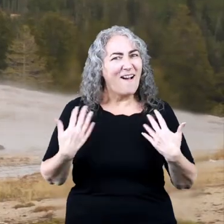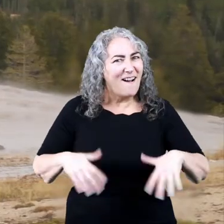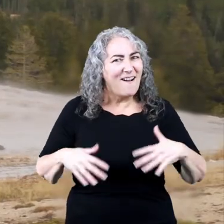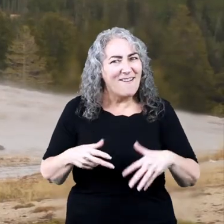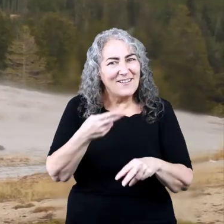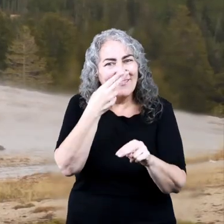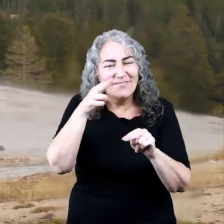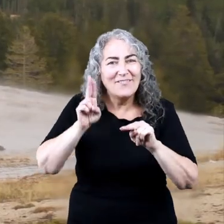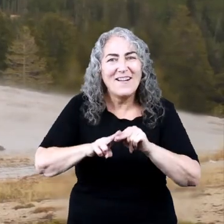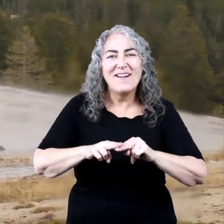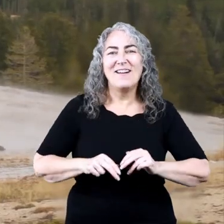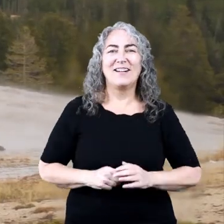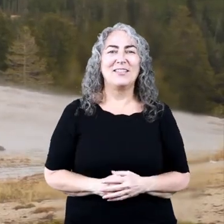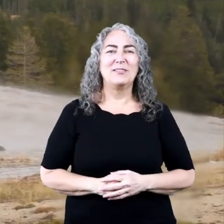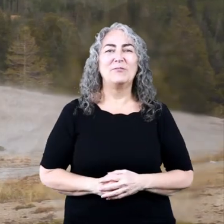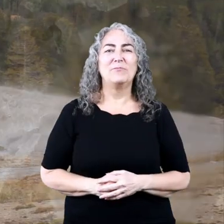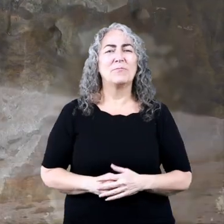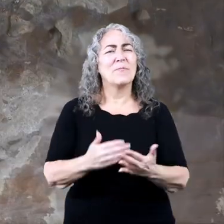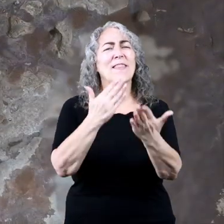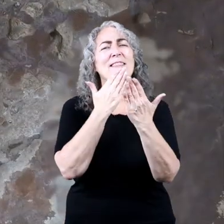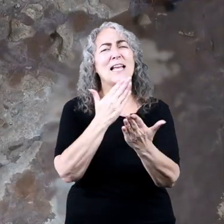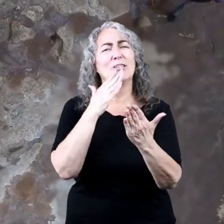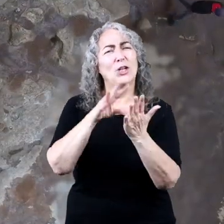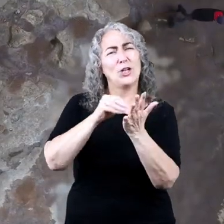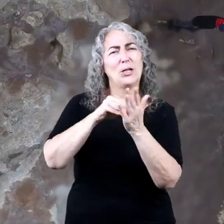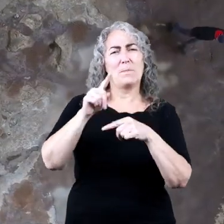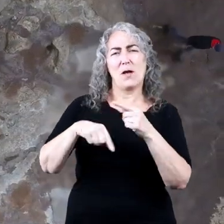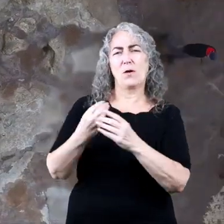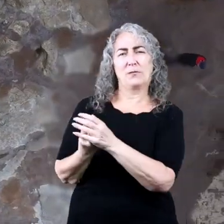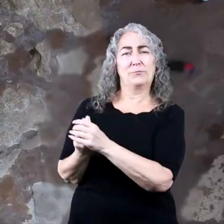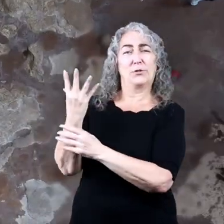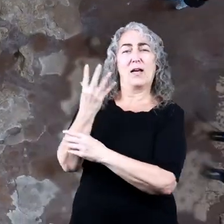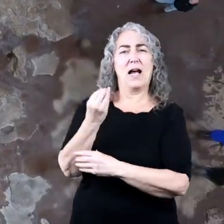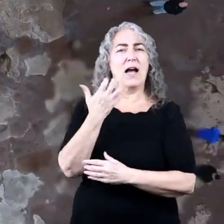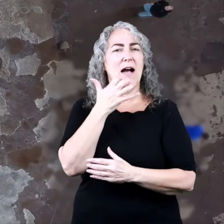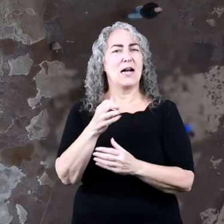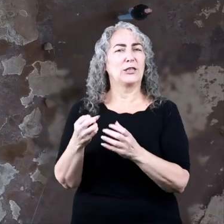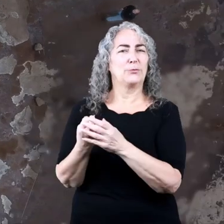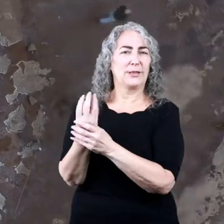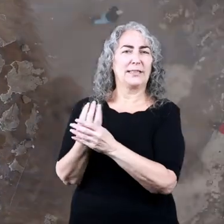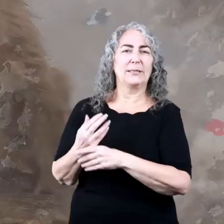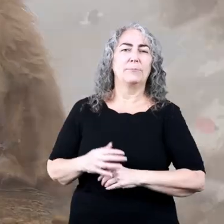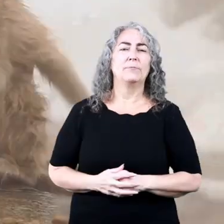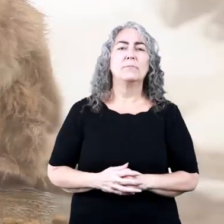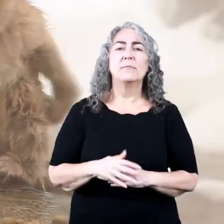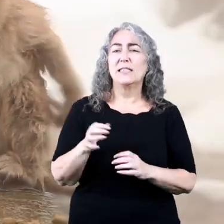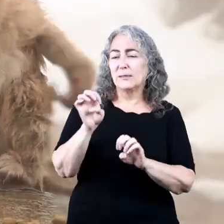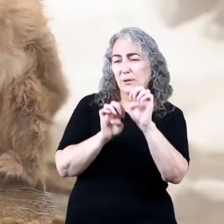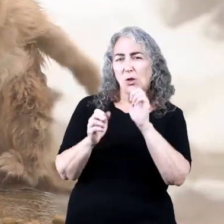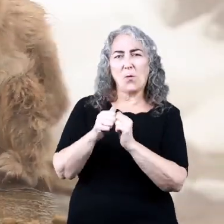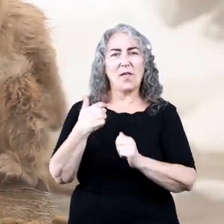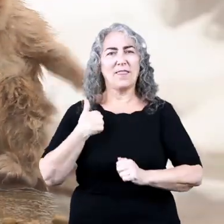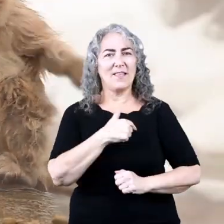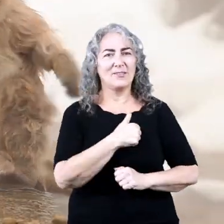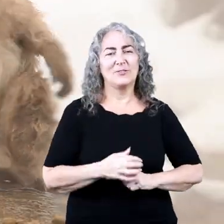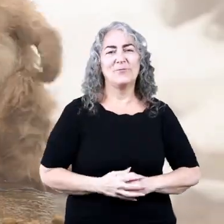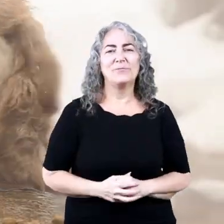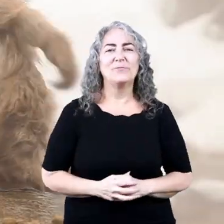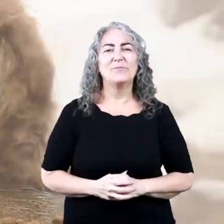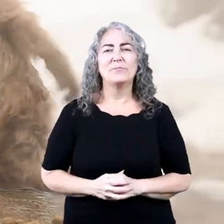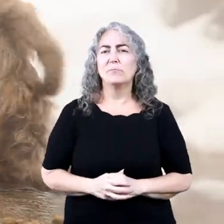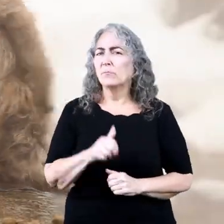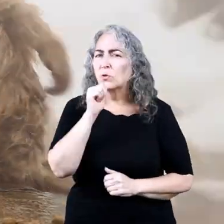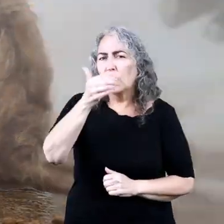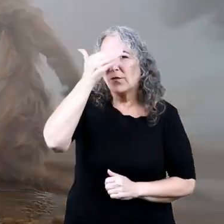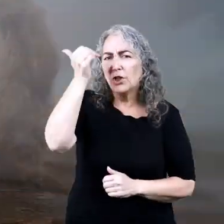Wow, that was fun. Thanks for learning about geysers and hot springs and then experimenting with us.